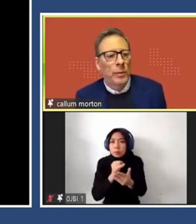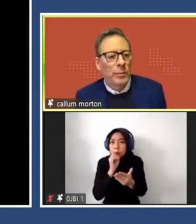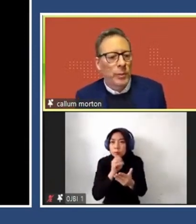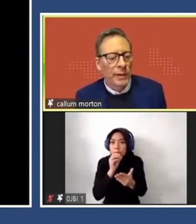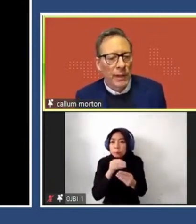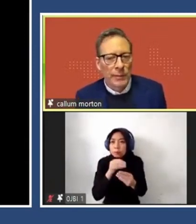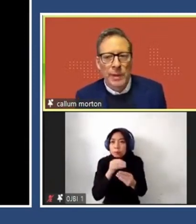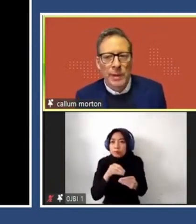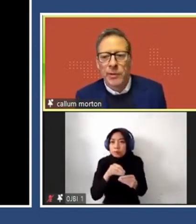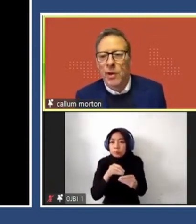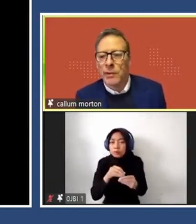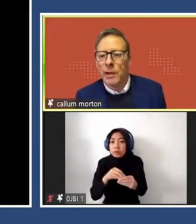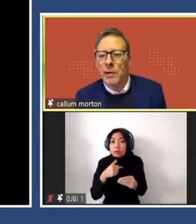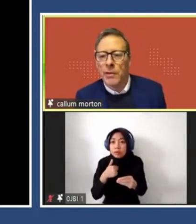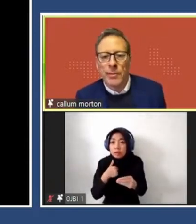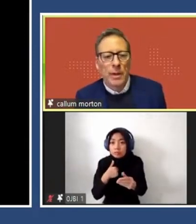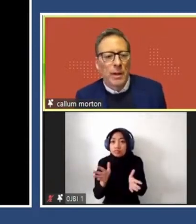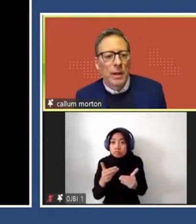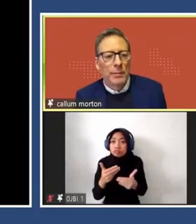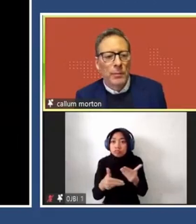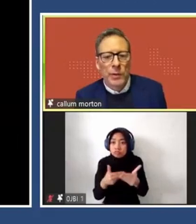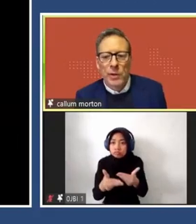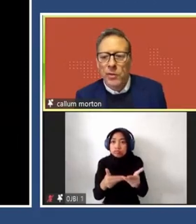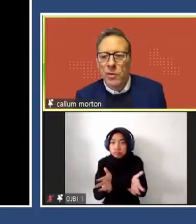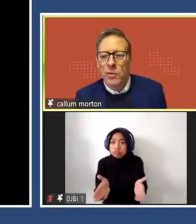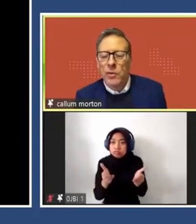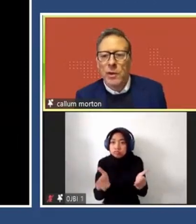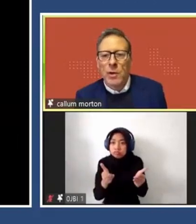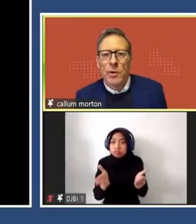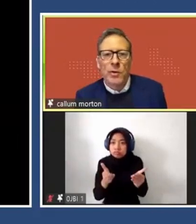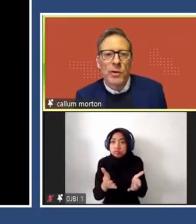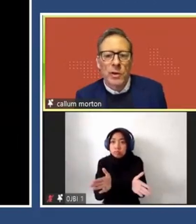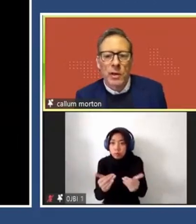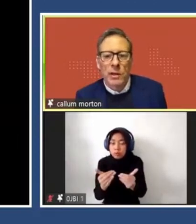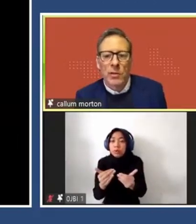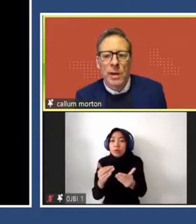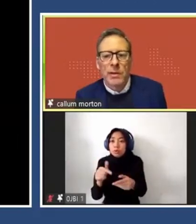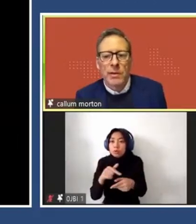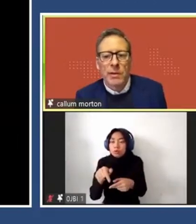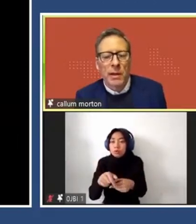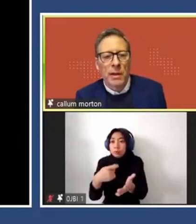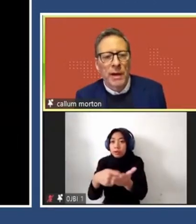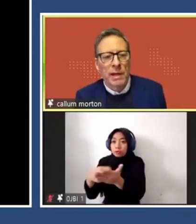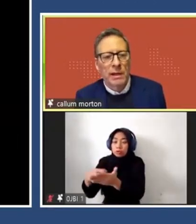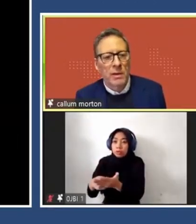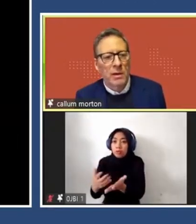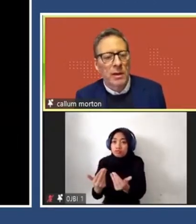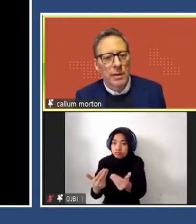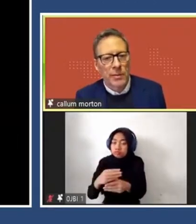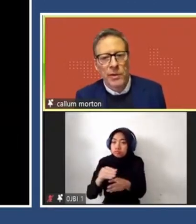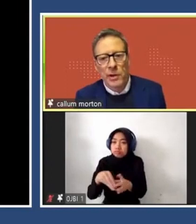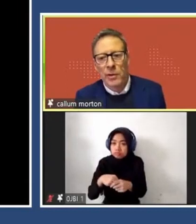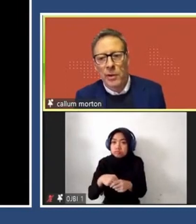And we, we develop them and then we try and realise them with those students. We also teach into a masters of